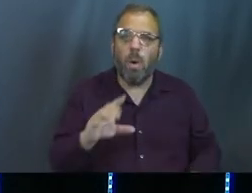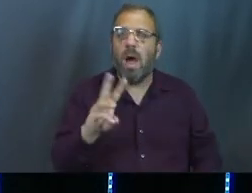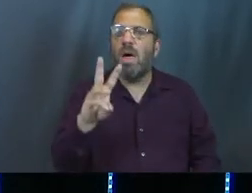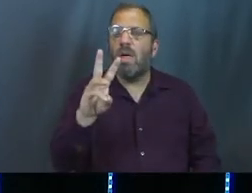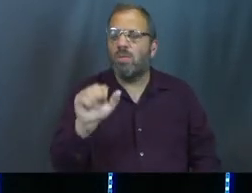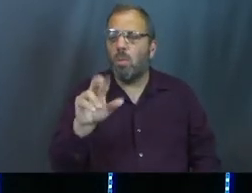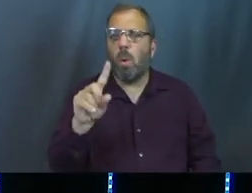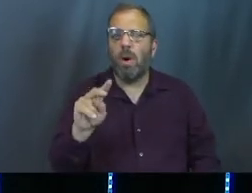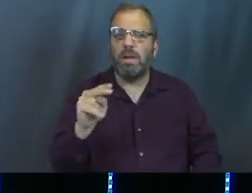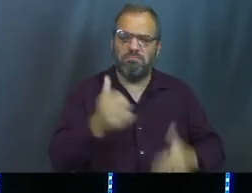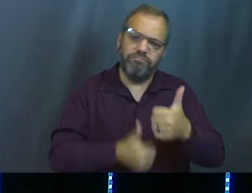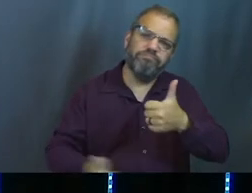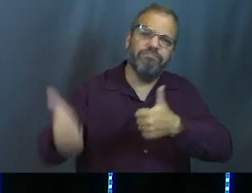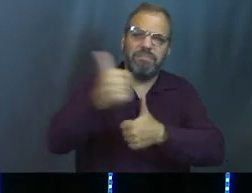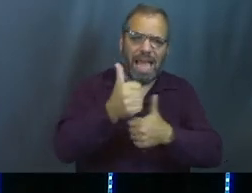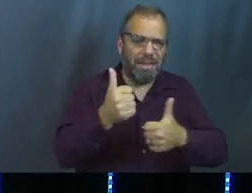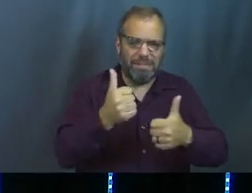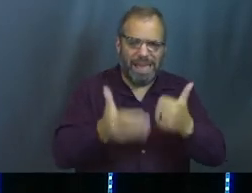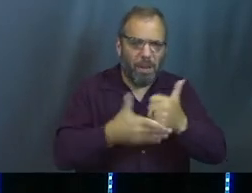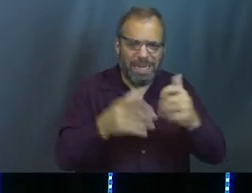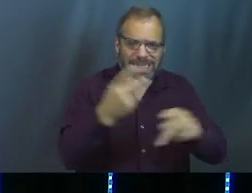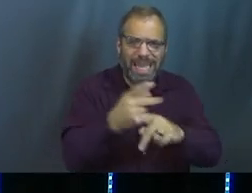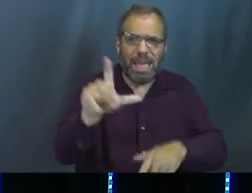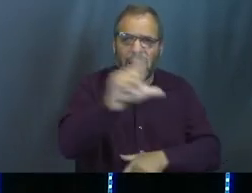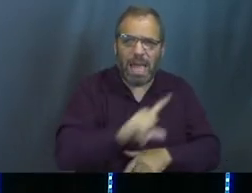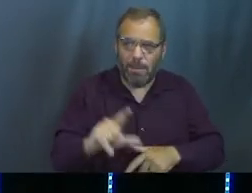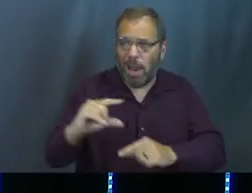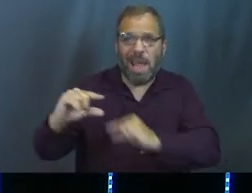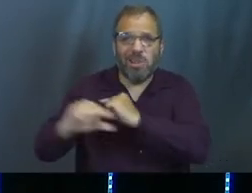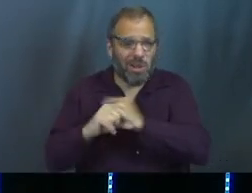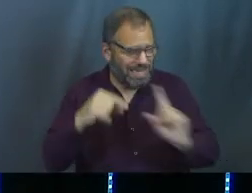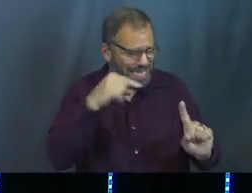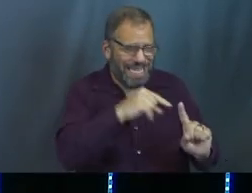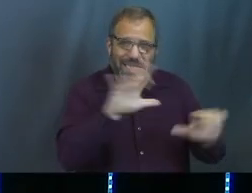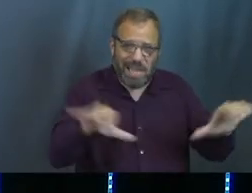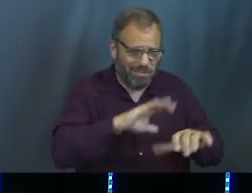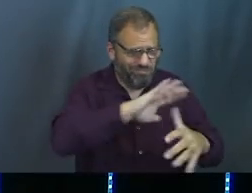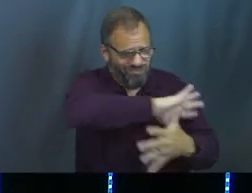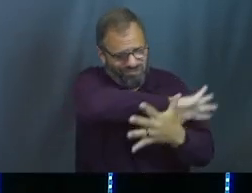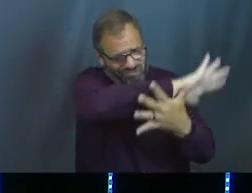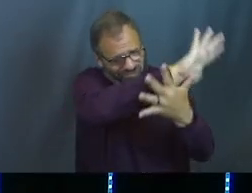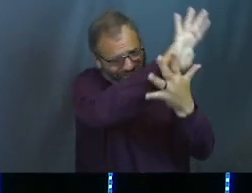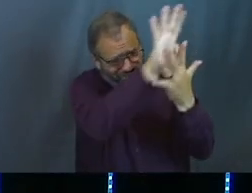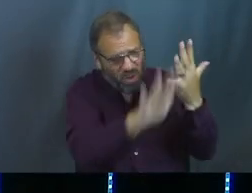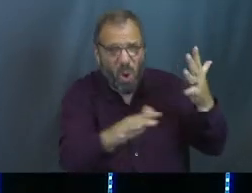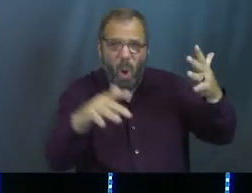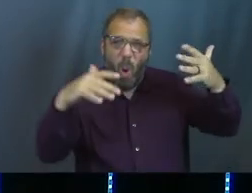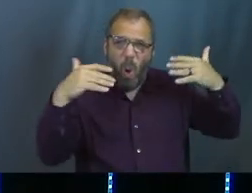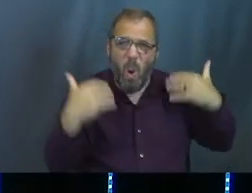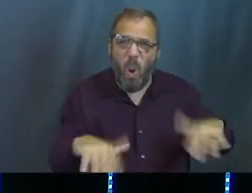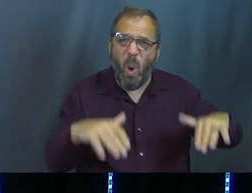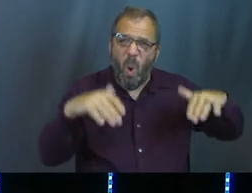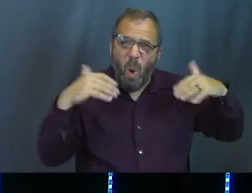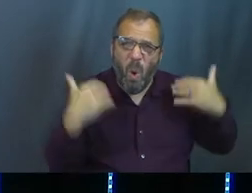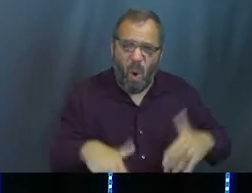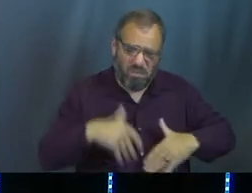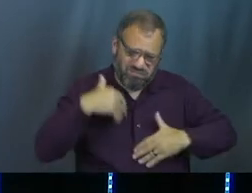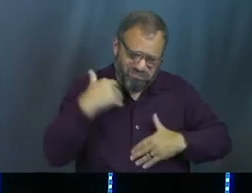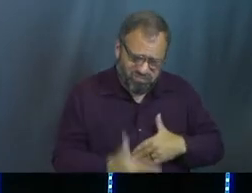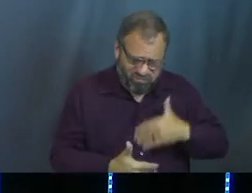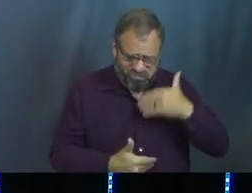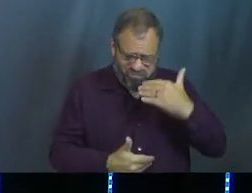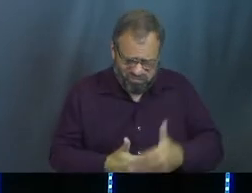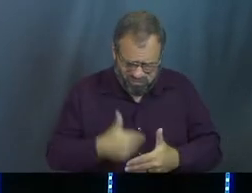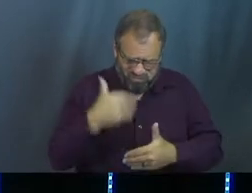warden, doing, keeping books for them and these other guards and like, he just does all these amazing things and he just, he just keeps moving. He